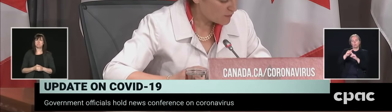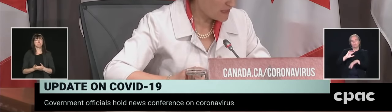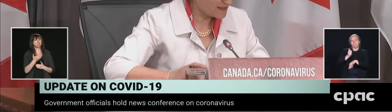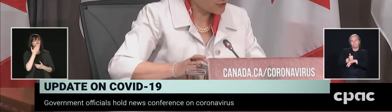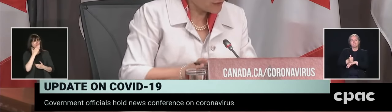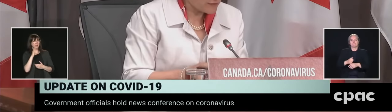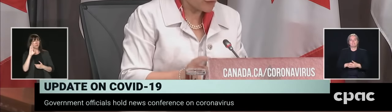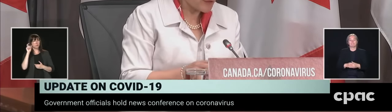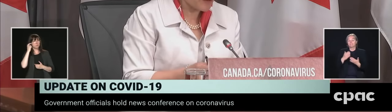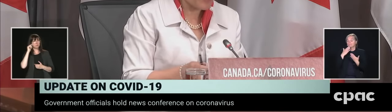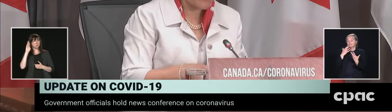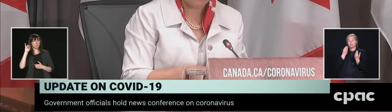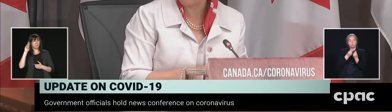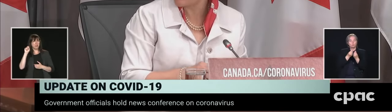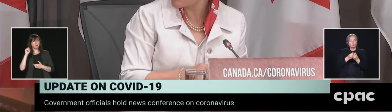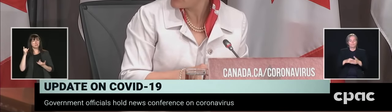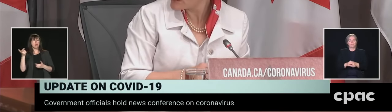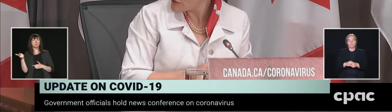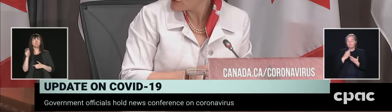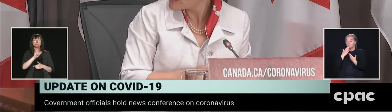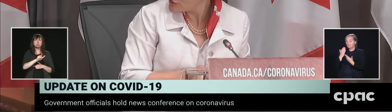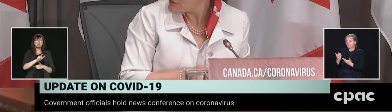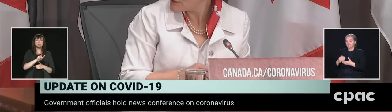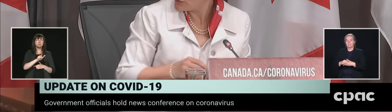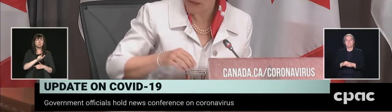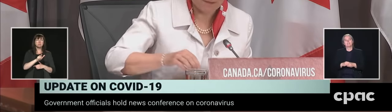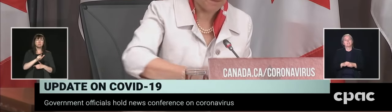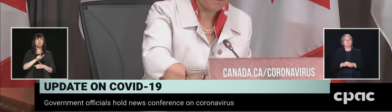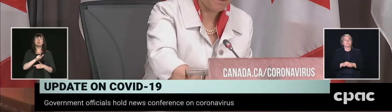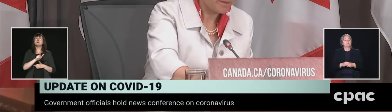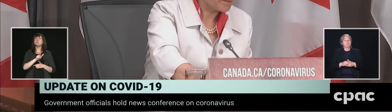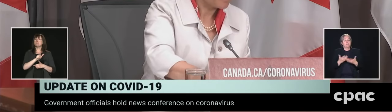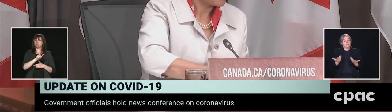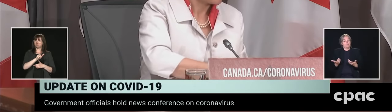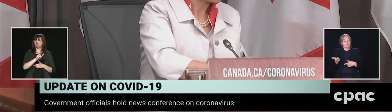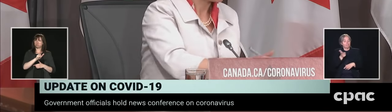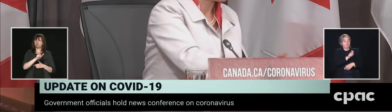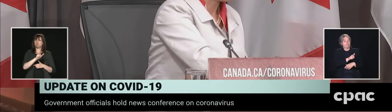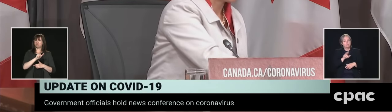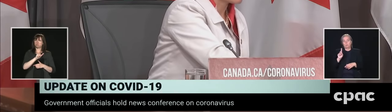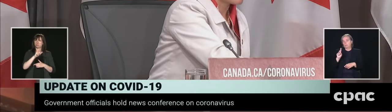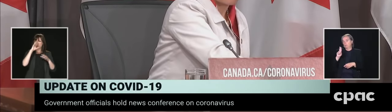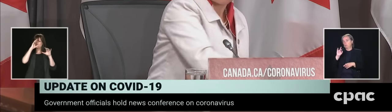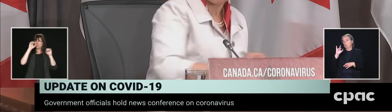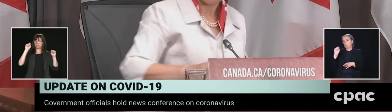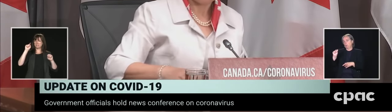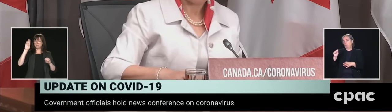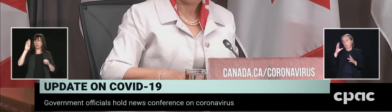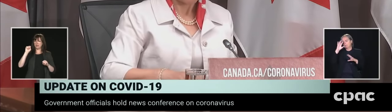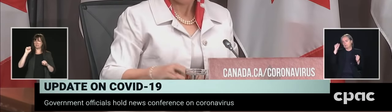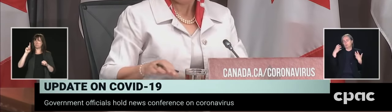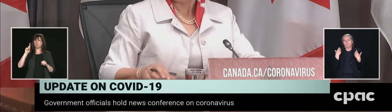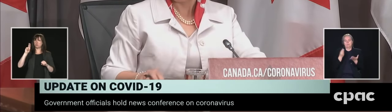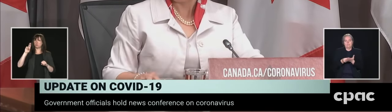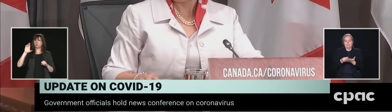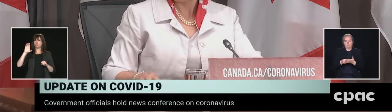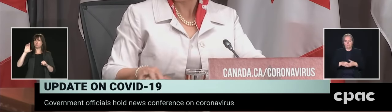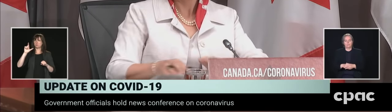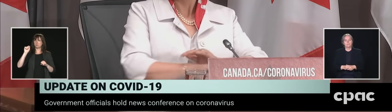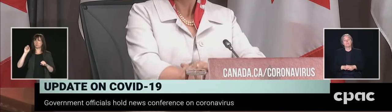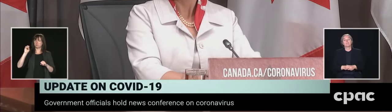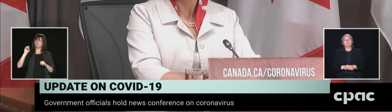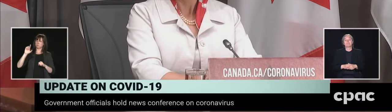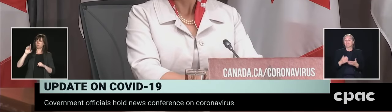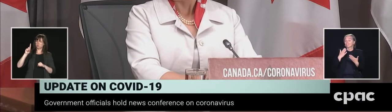la parole à Jean-Yves Duclos, le président du Conseil du Trésor. Jean-Yves, s'il vous plaît. Merci, Christian. Et bonjour à tout le monde. Le message